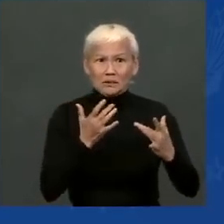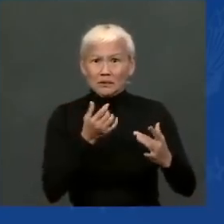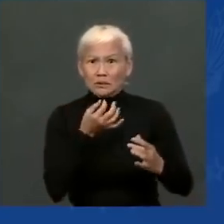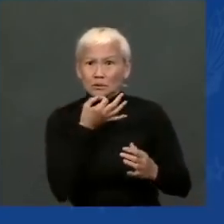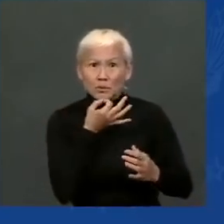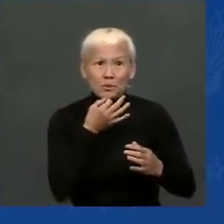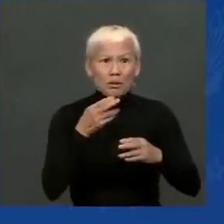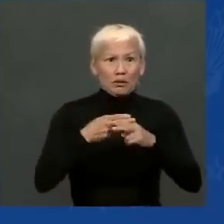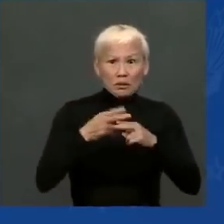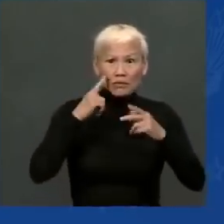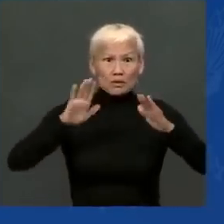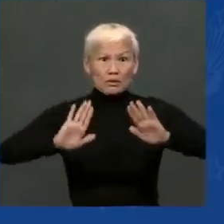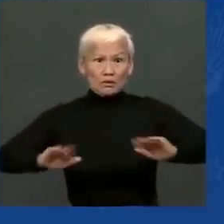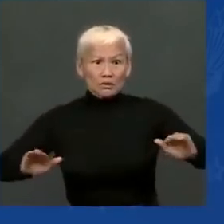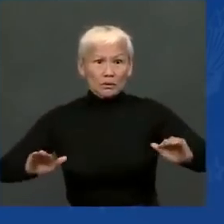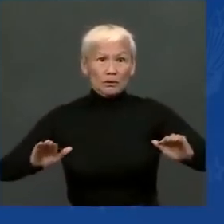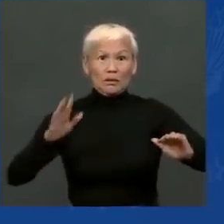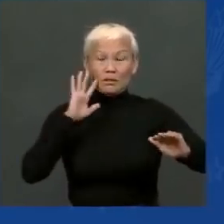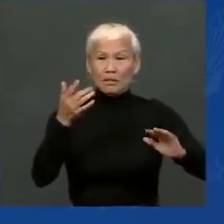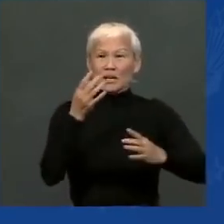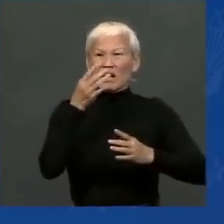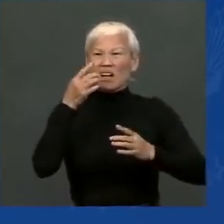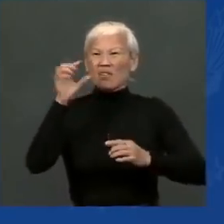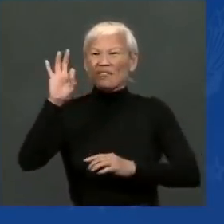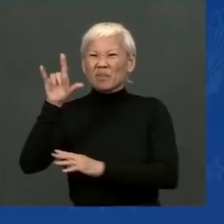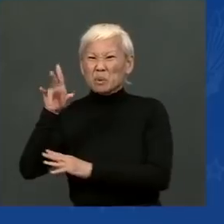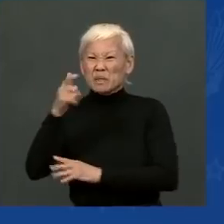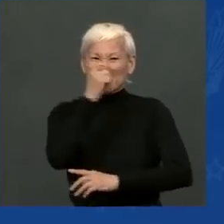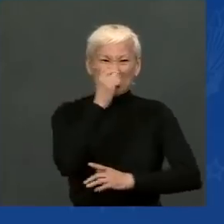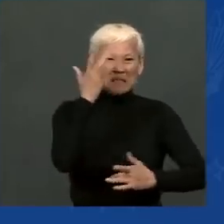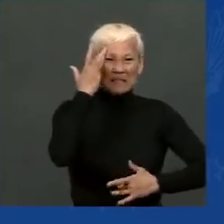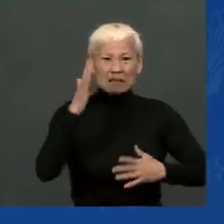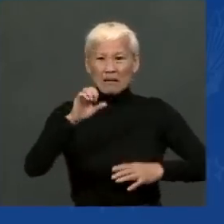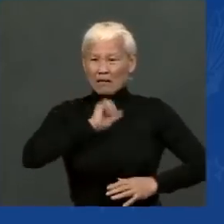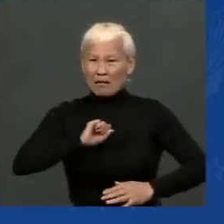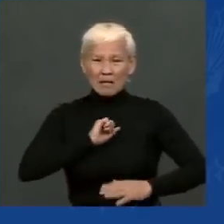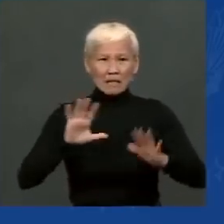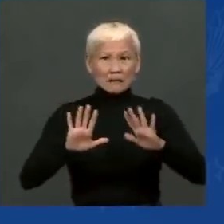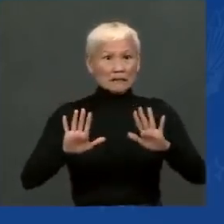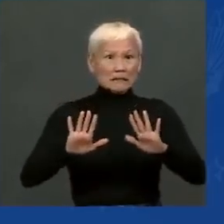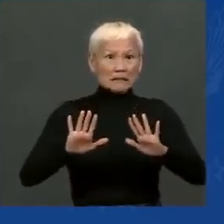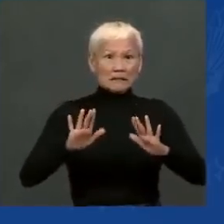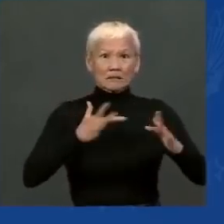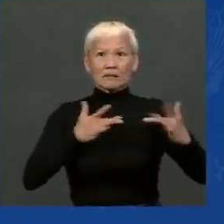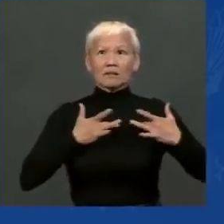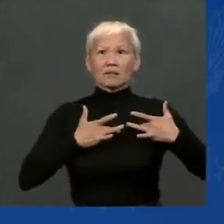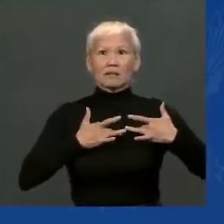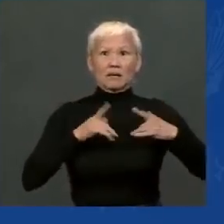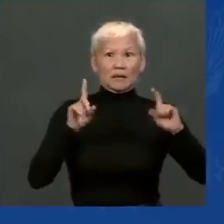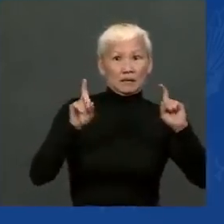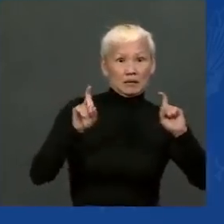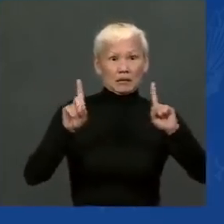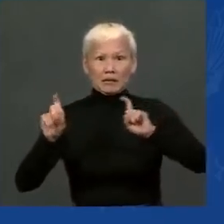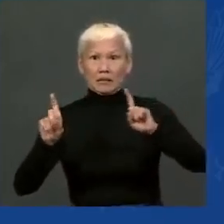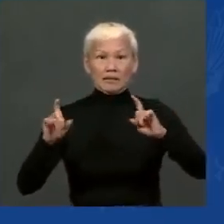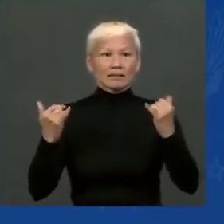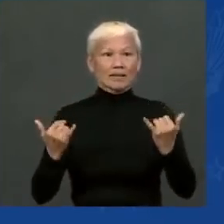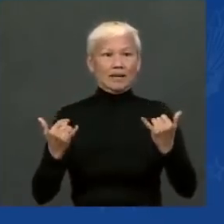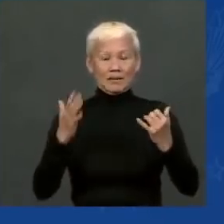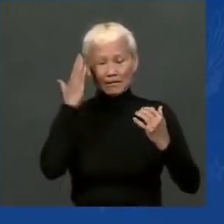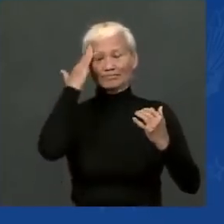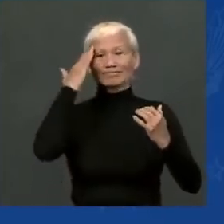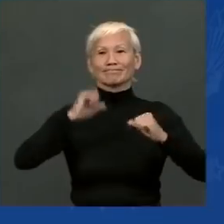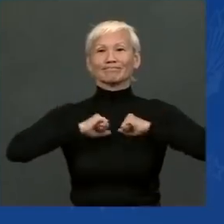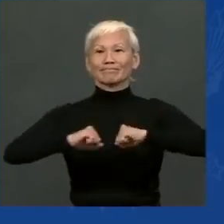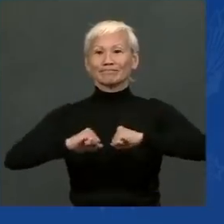started to cough, well, you can now protect them from this horrible virus, because that would always worry you that was coming along. Twenty